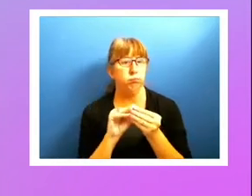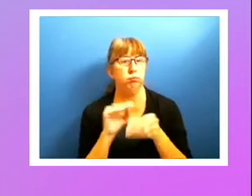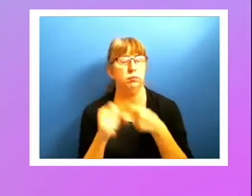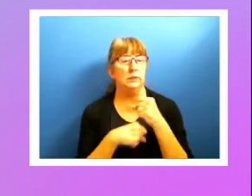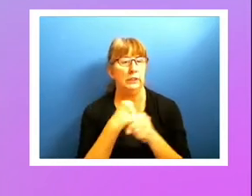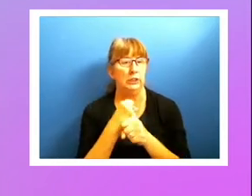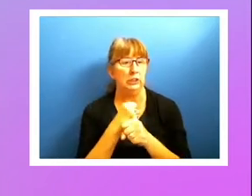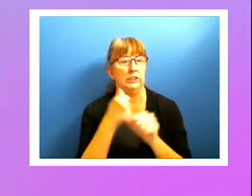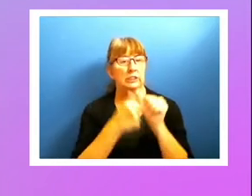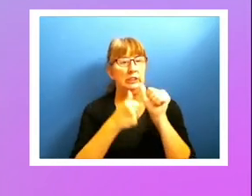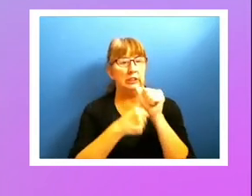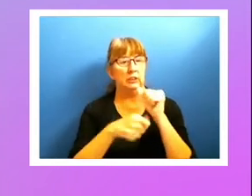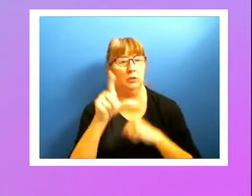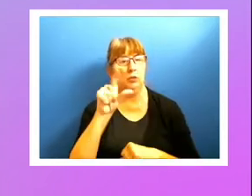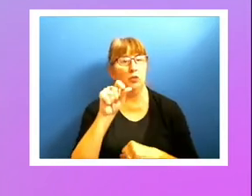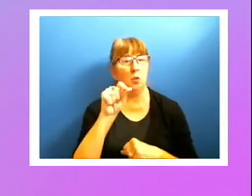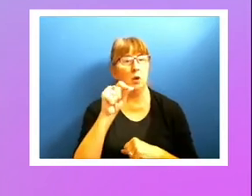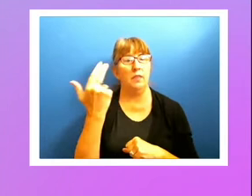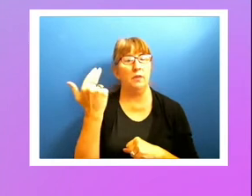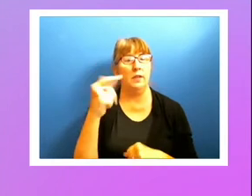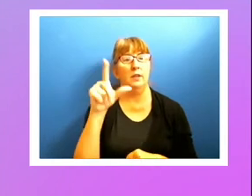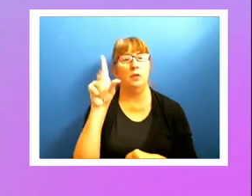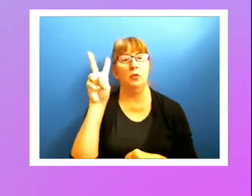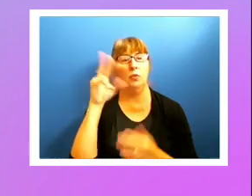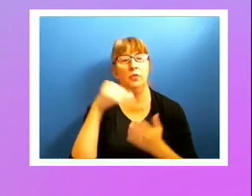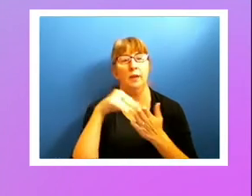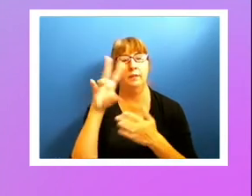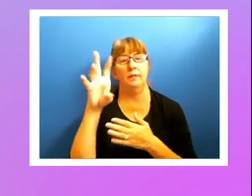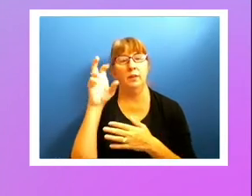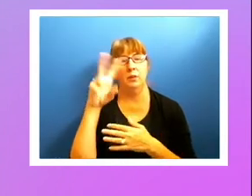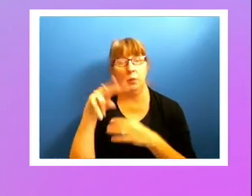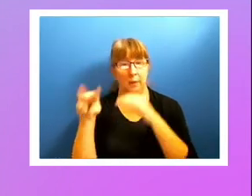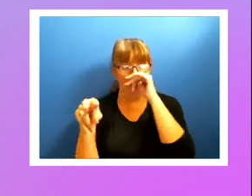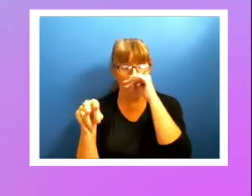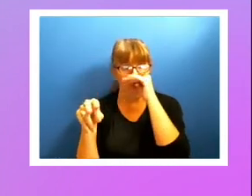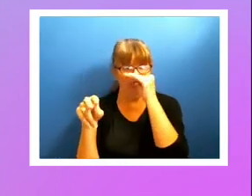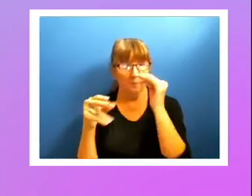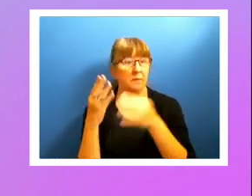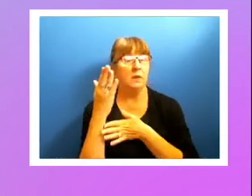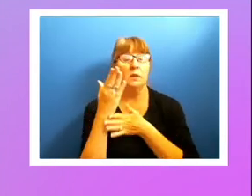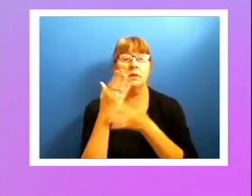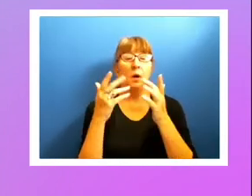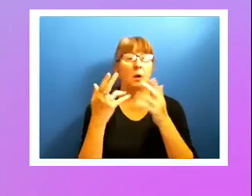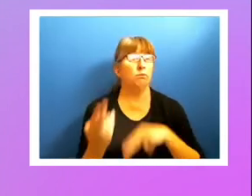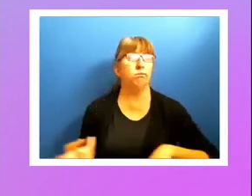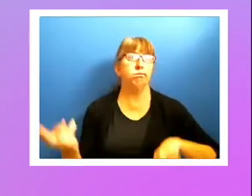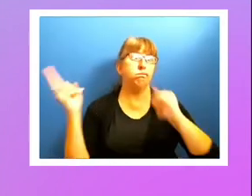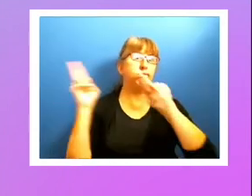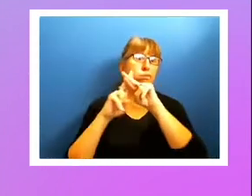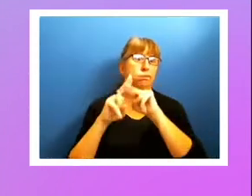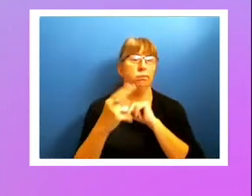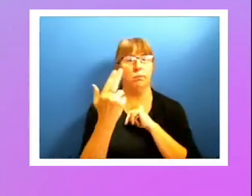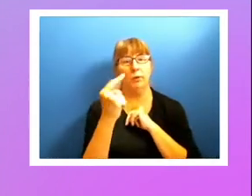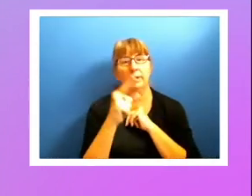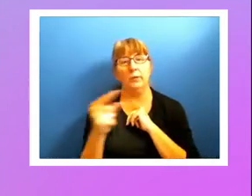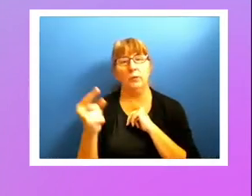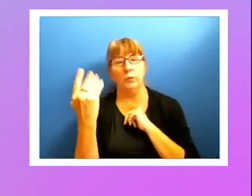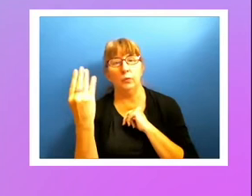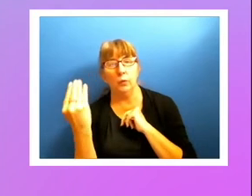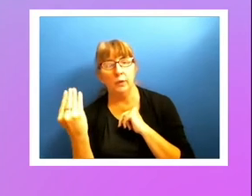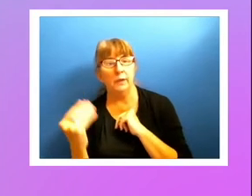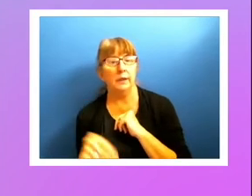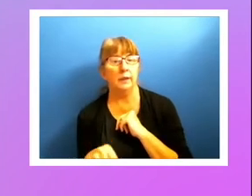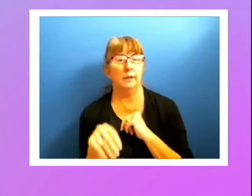we had 2,722. And then year-over-year, some years with huge increases, like from 13 to 14, which was a